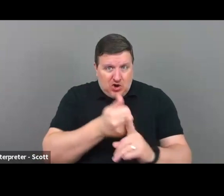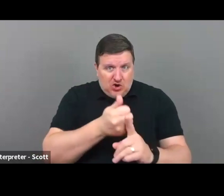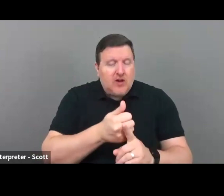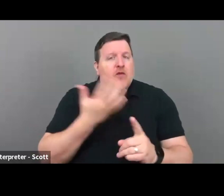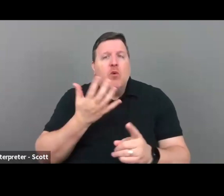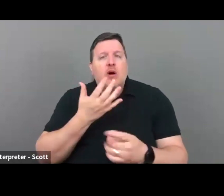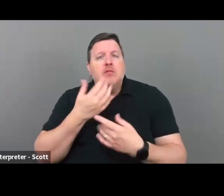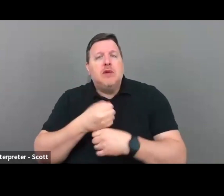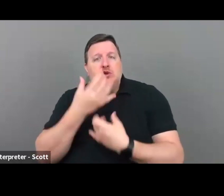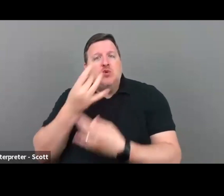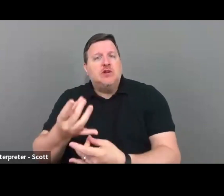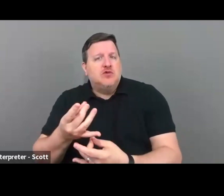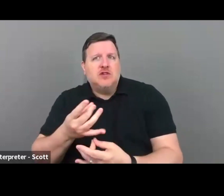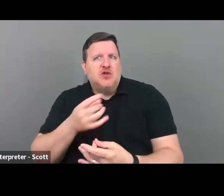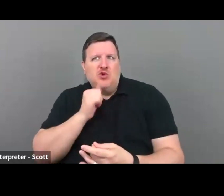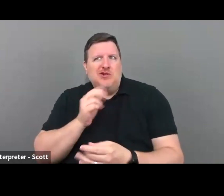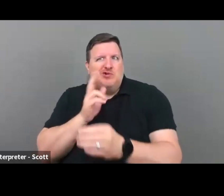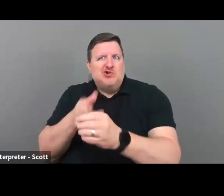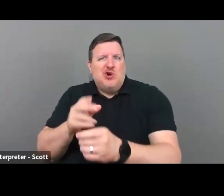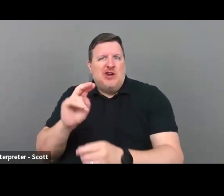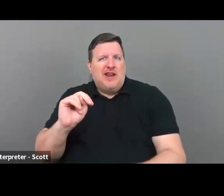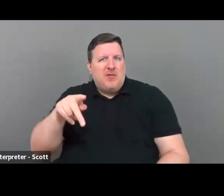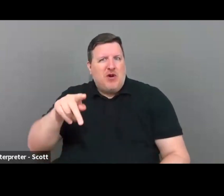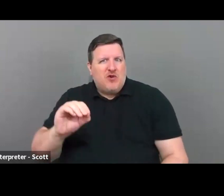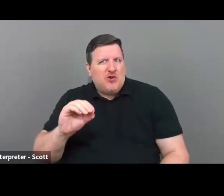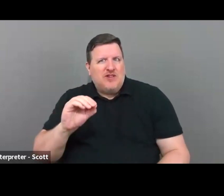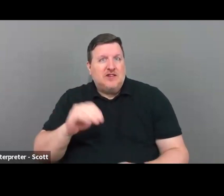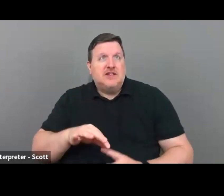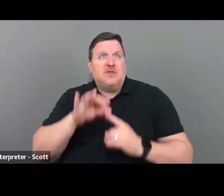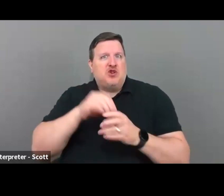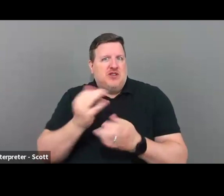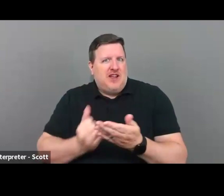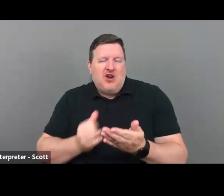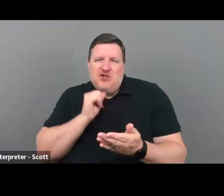don't go to nonprofits, especially in the arts for the money.